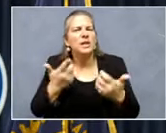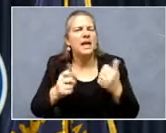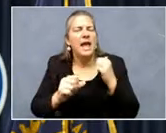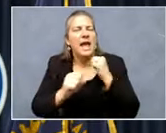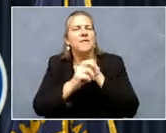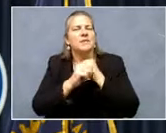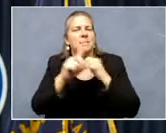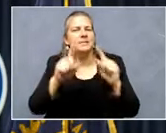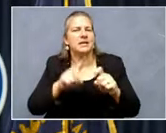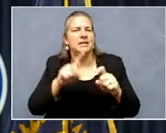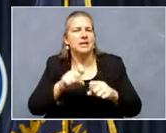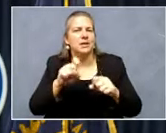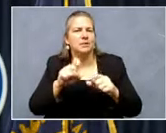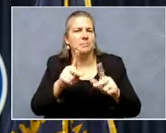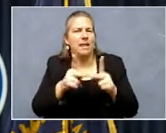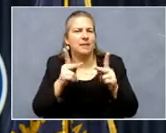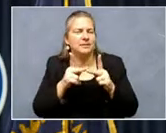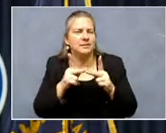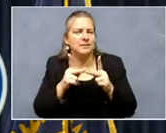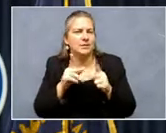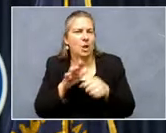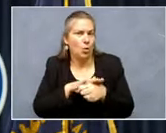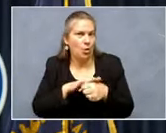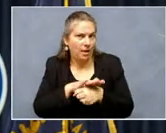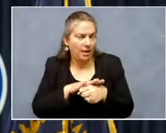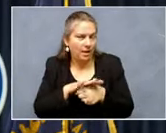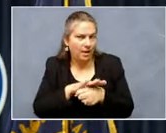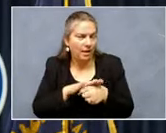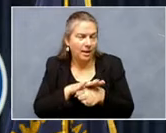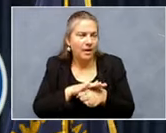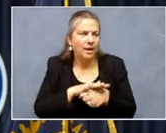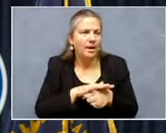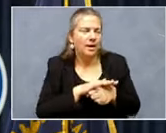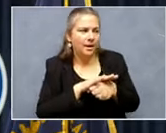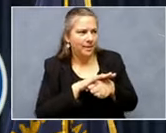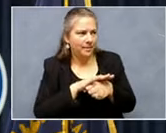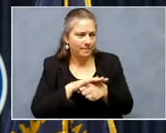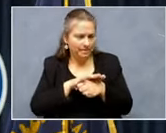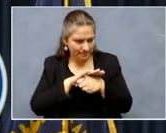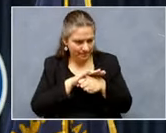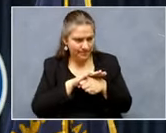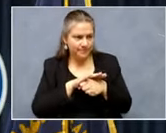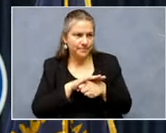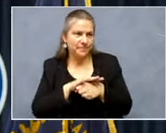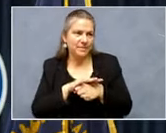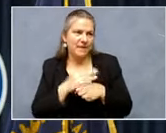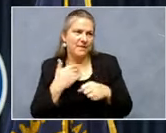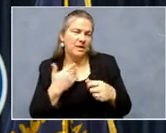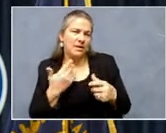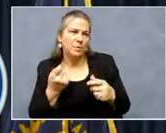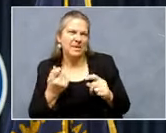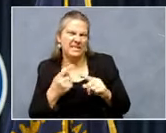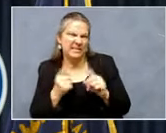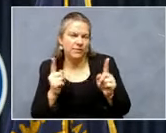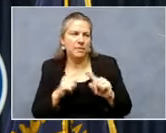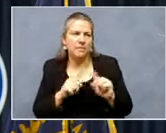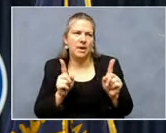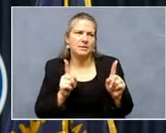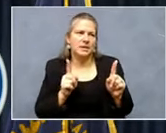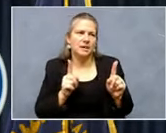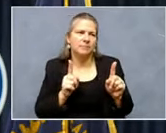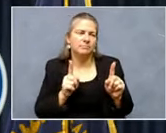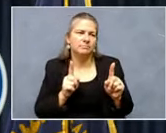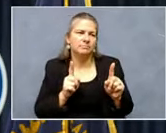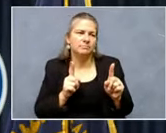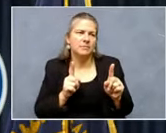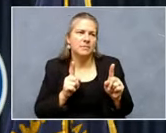locally, especially, um, in, in a, uh, different way. Um, and the guard will be ready to